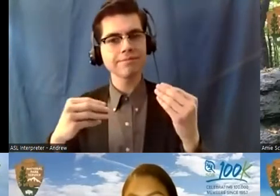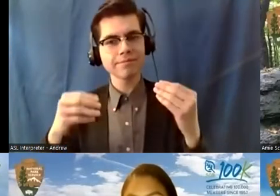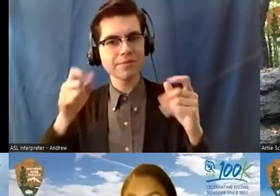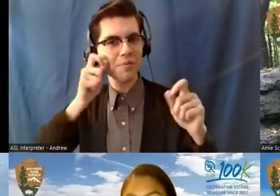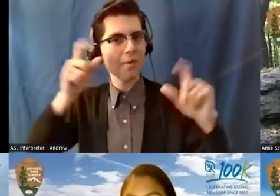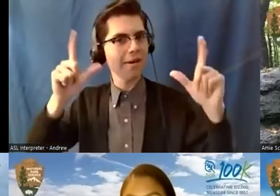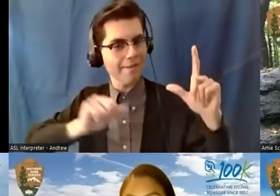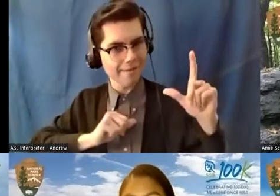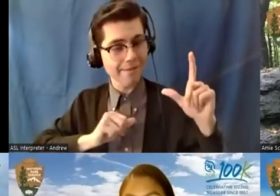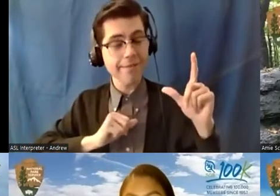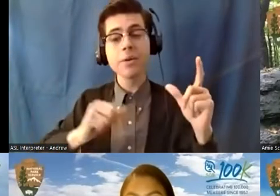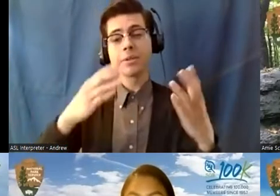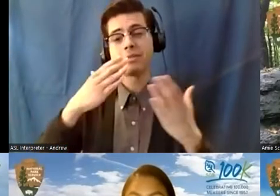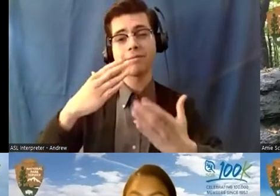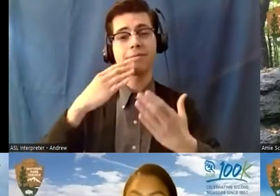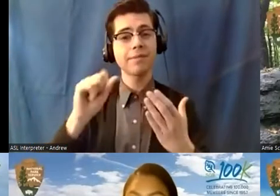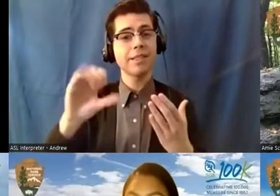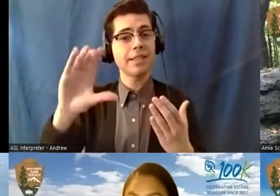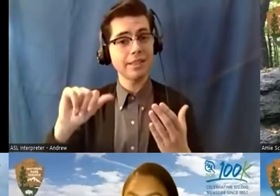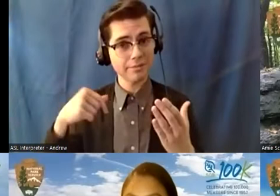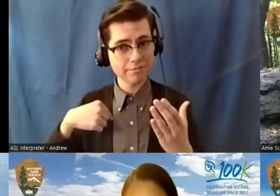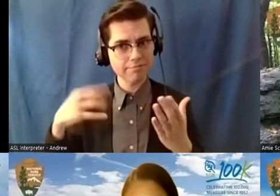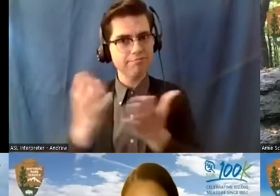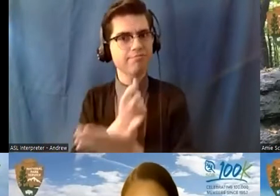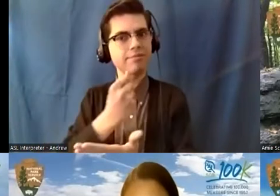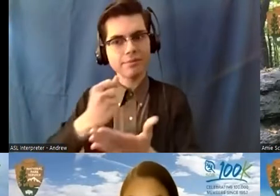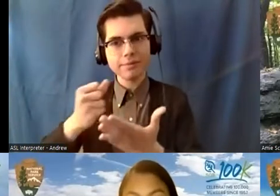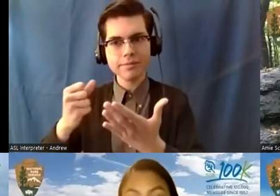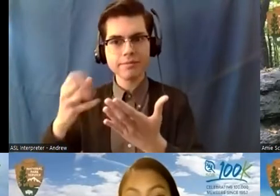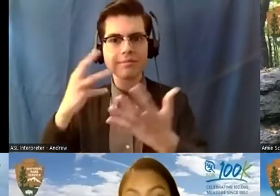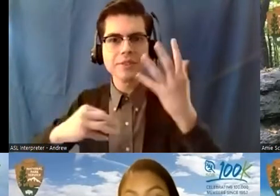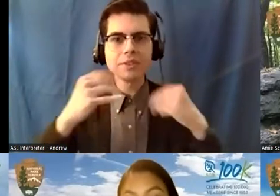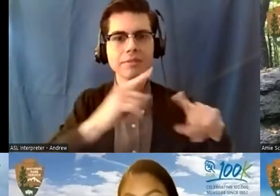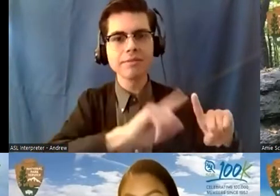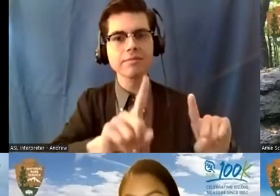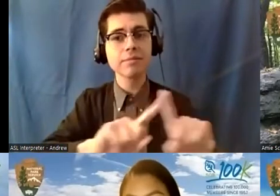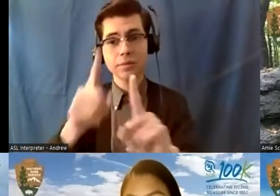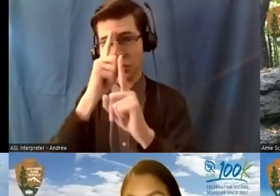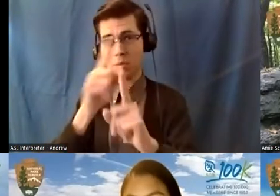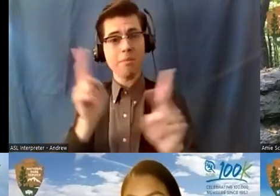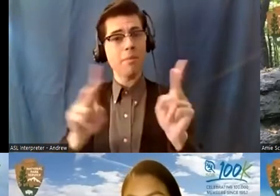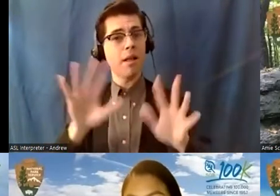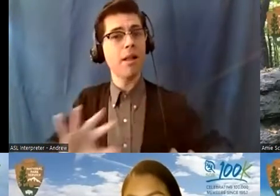grateful to SCA for allowing me those opportunities, and just doing great work for the benefit of the public and the environment.